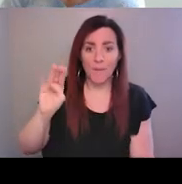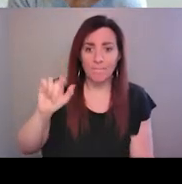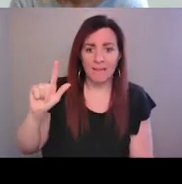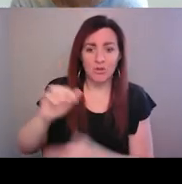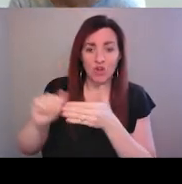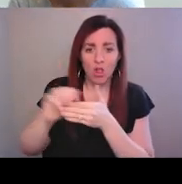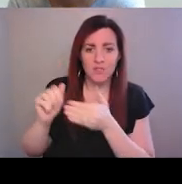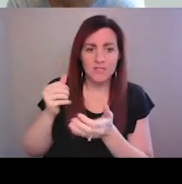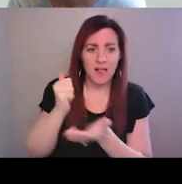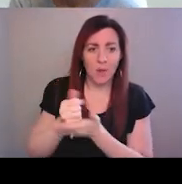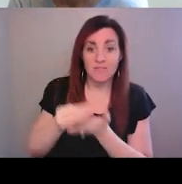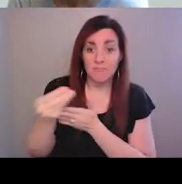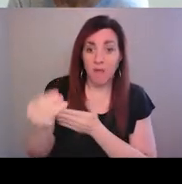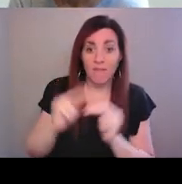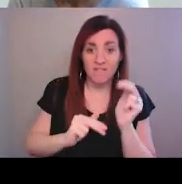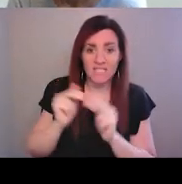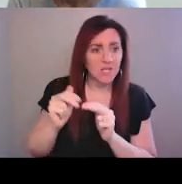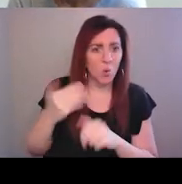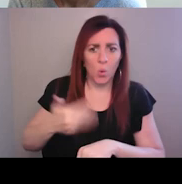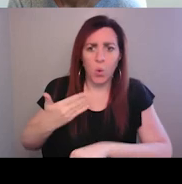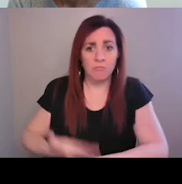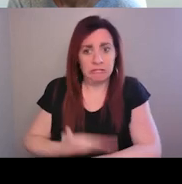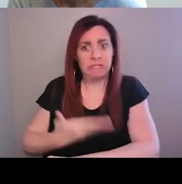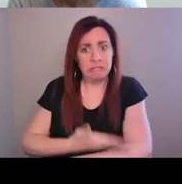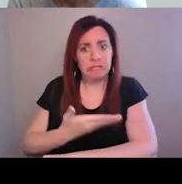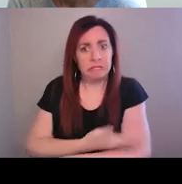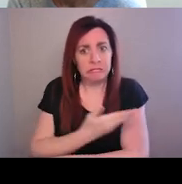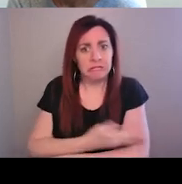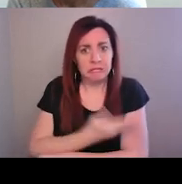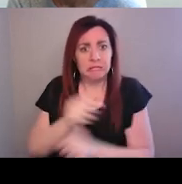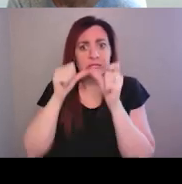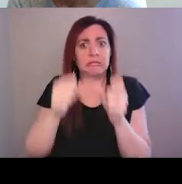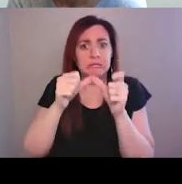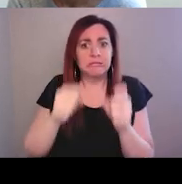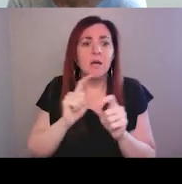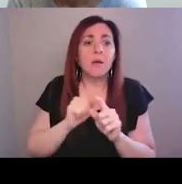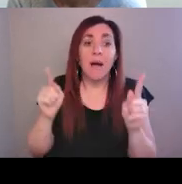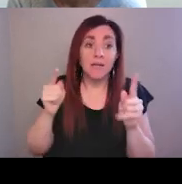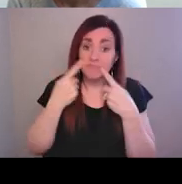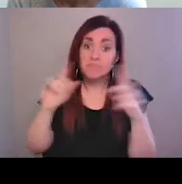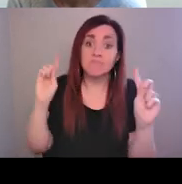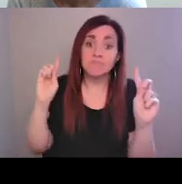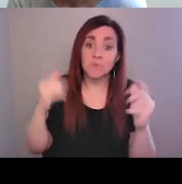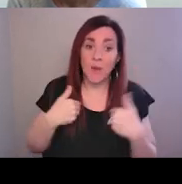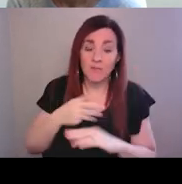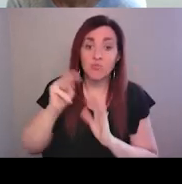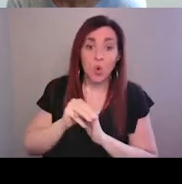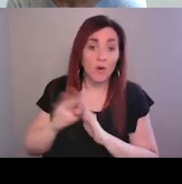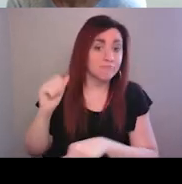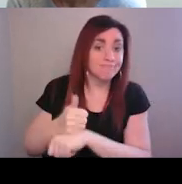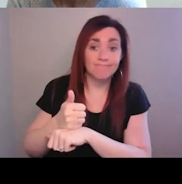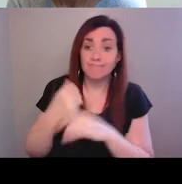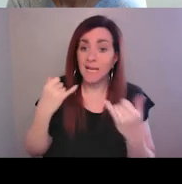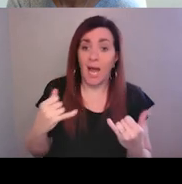a lot of renovation, as I said, and here you are. So we do have this program now. Very excited.